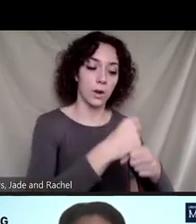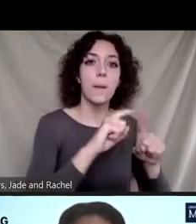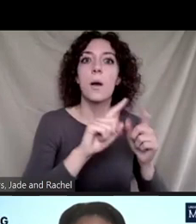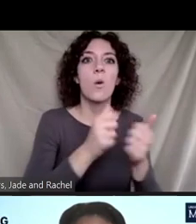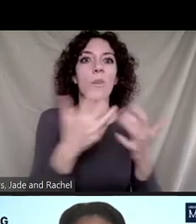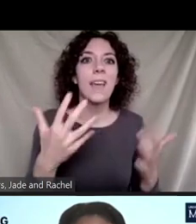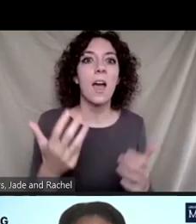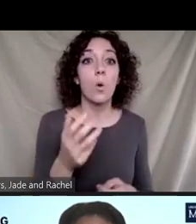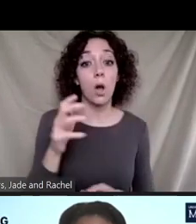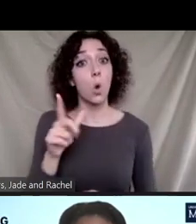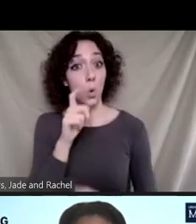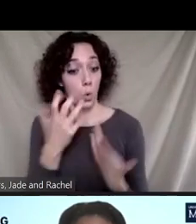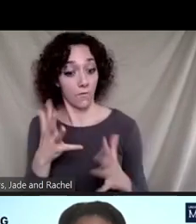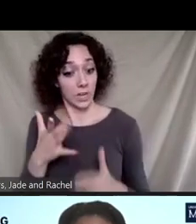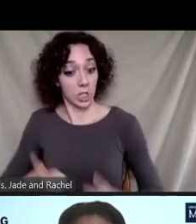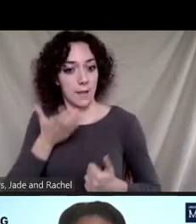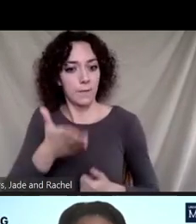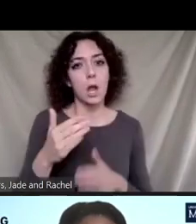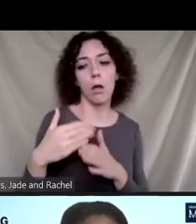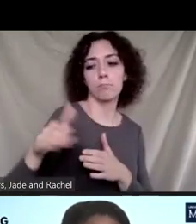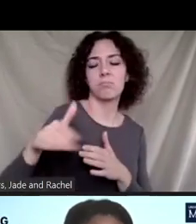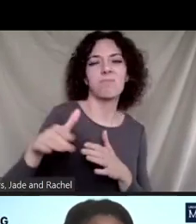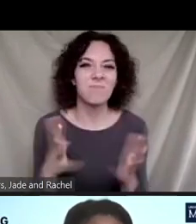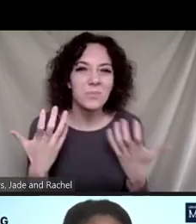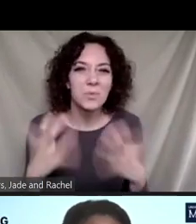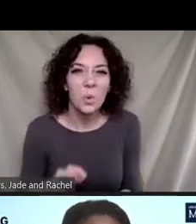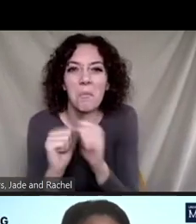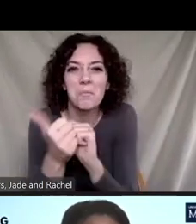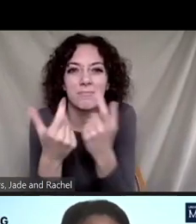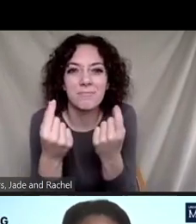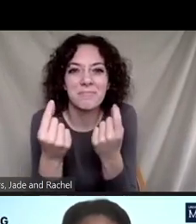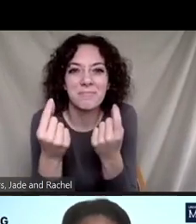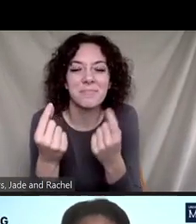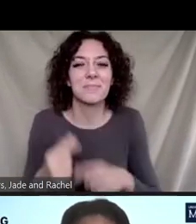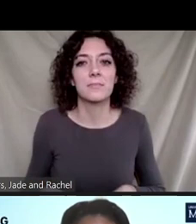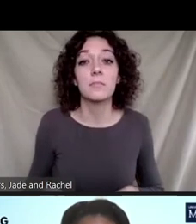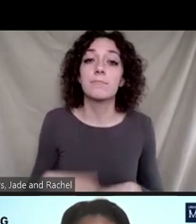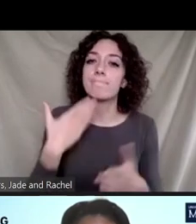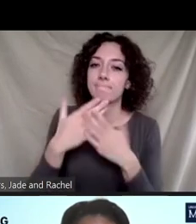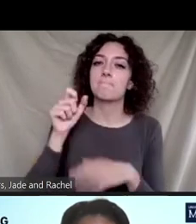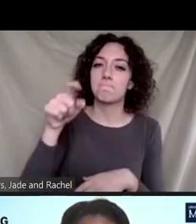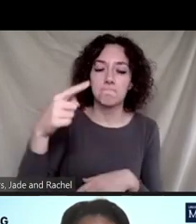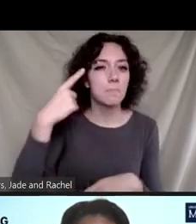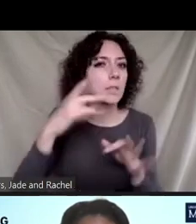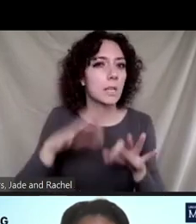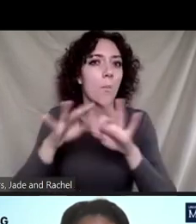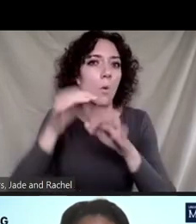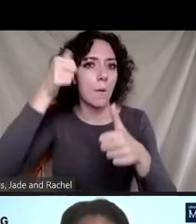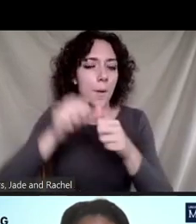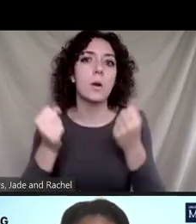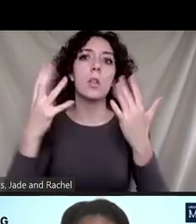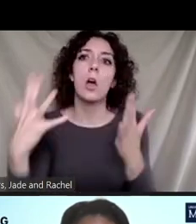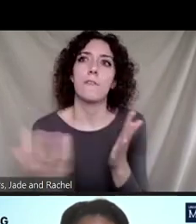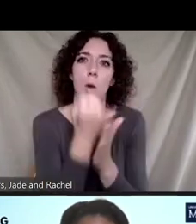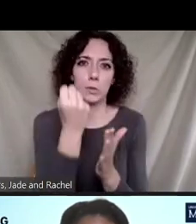Yeah, that's a great question. So I think it's, um, important to remember that there's lots of opportunity in,